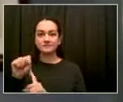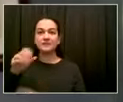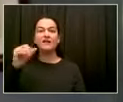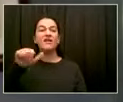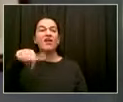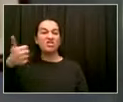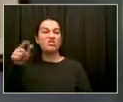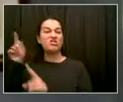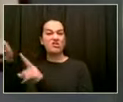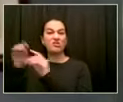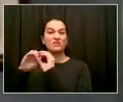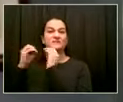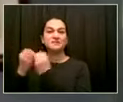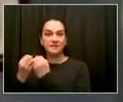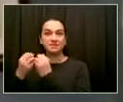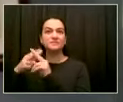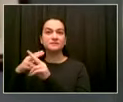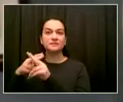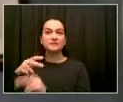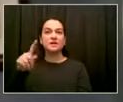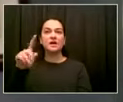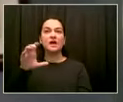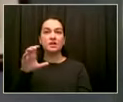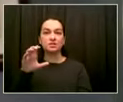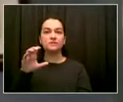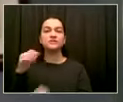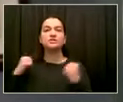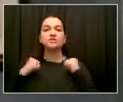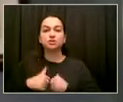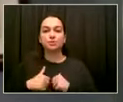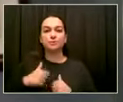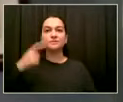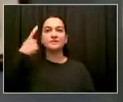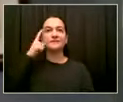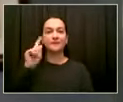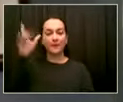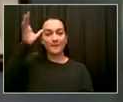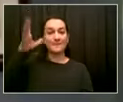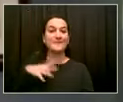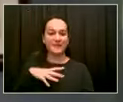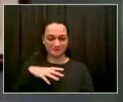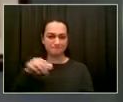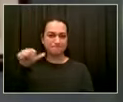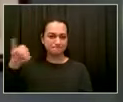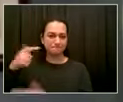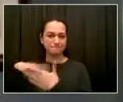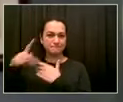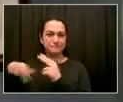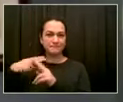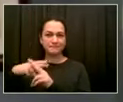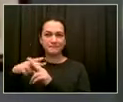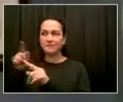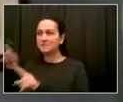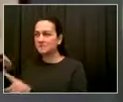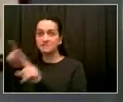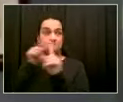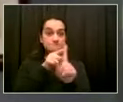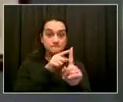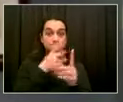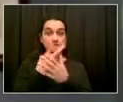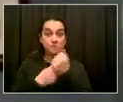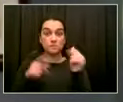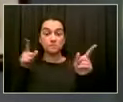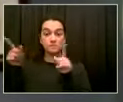King of Kings Foundation was one of the first recipients of Operation Snug Funding, a statewide anti